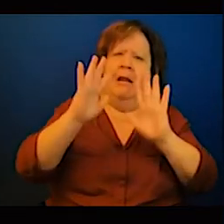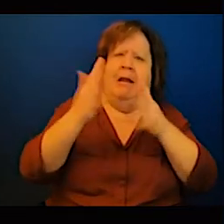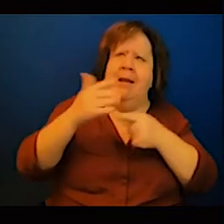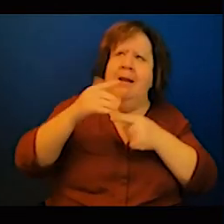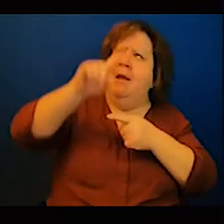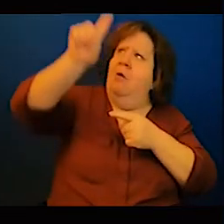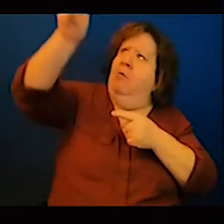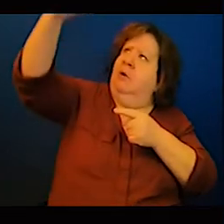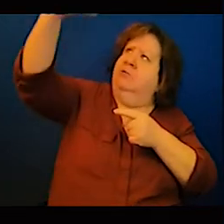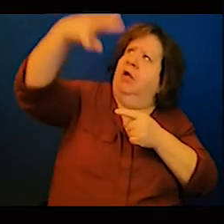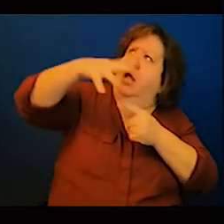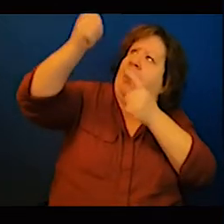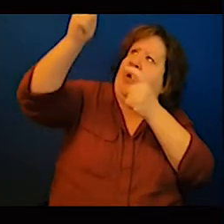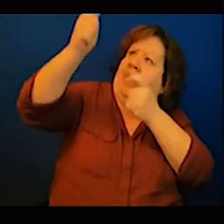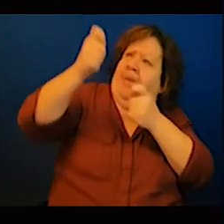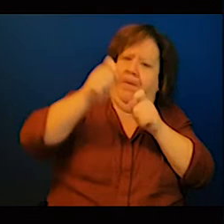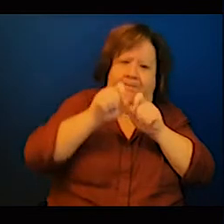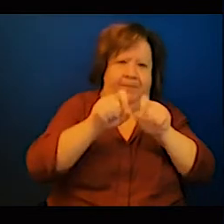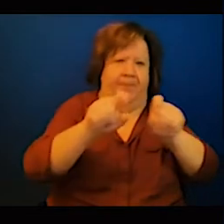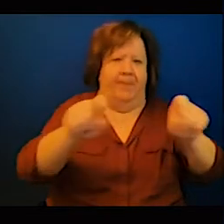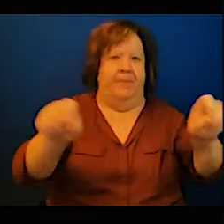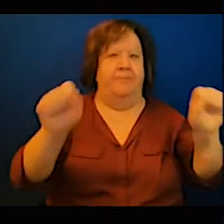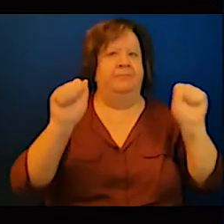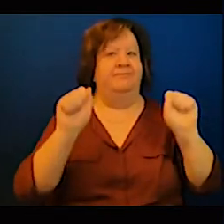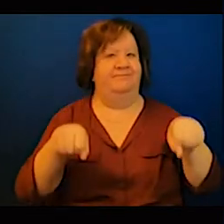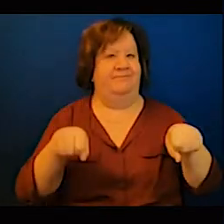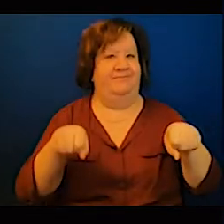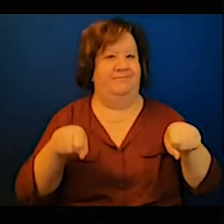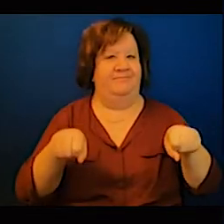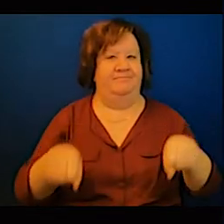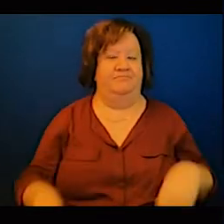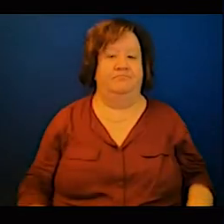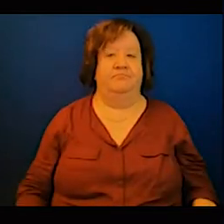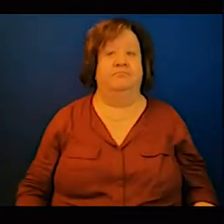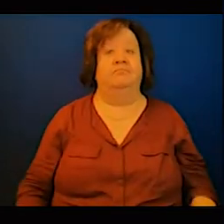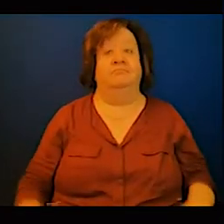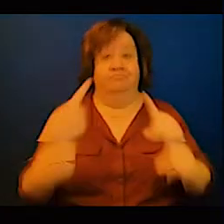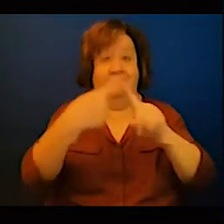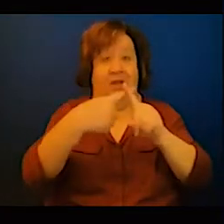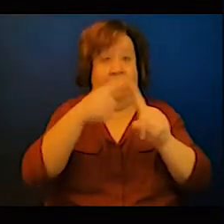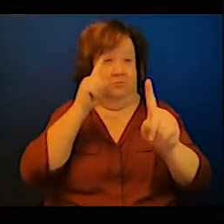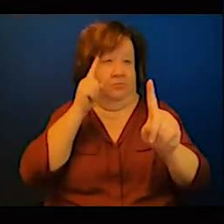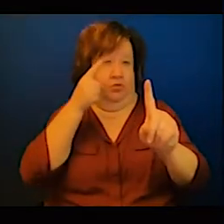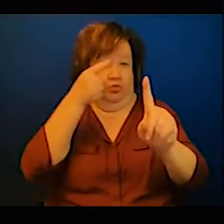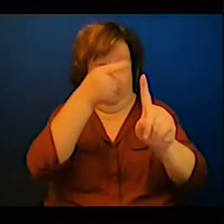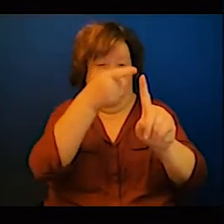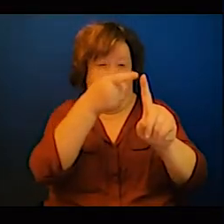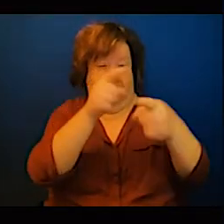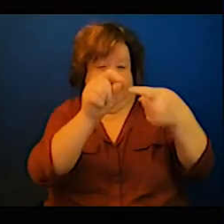responsibility we have. And actually, this also tries to focus on